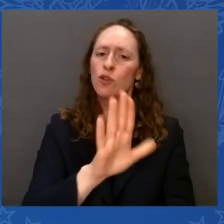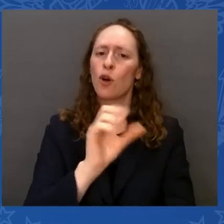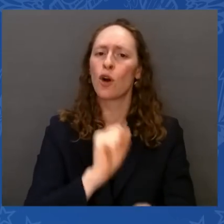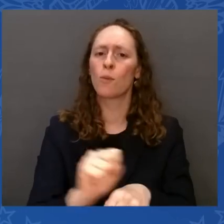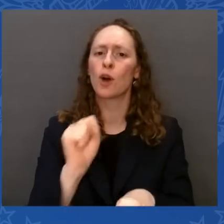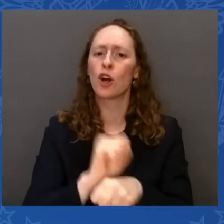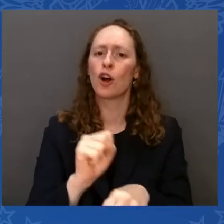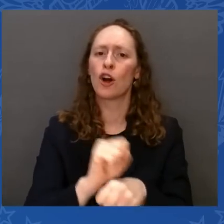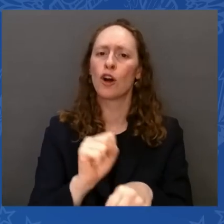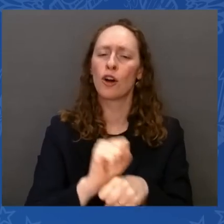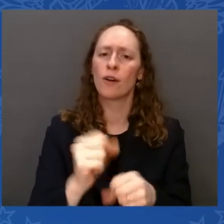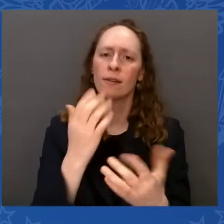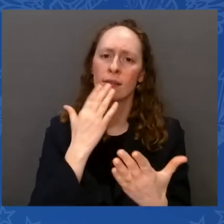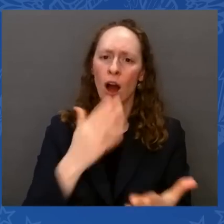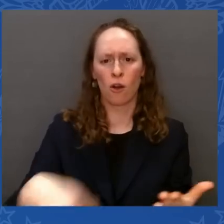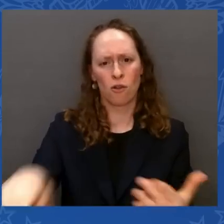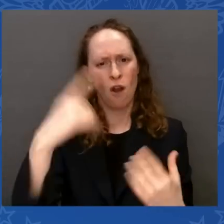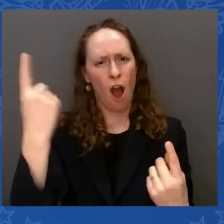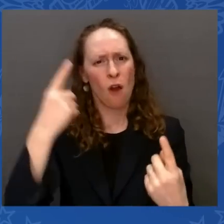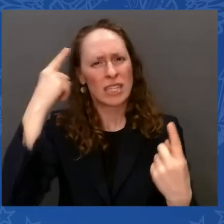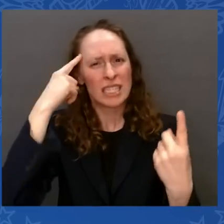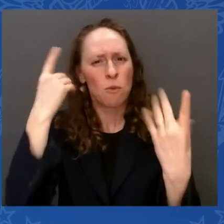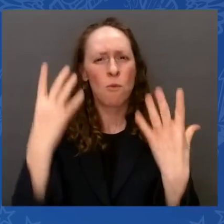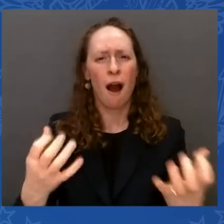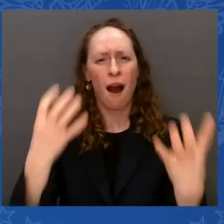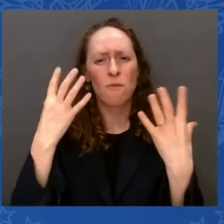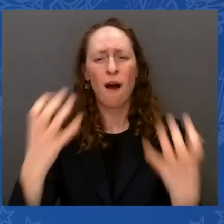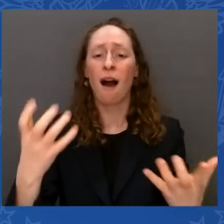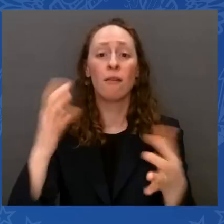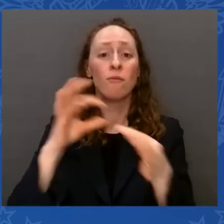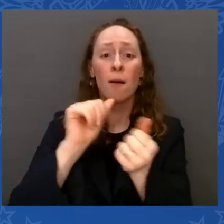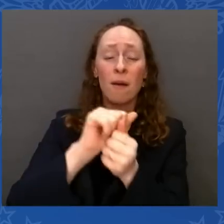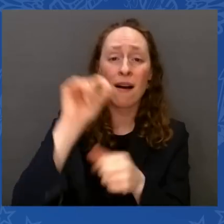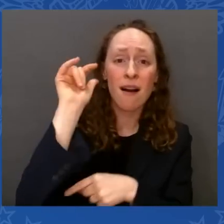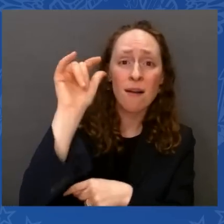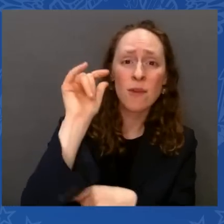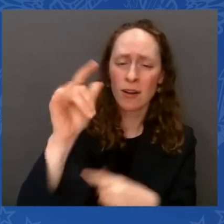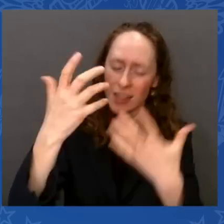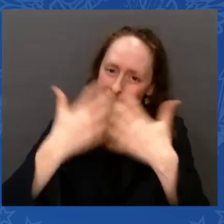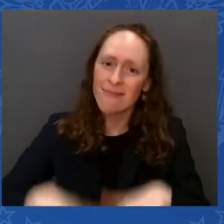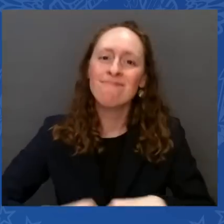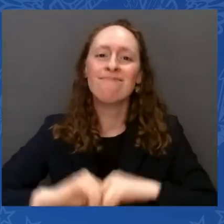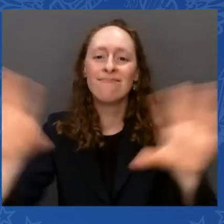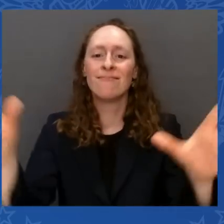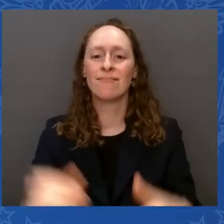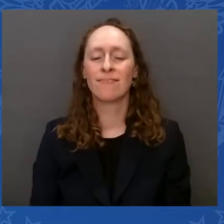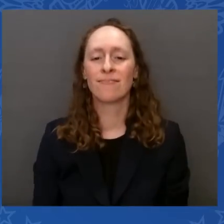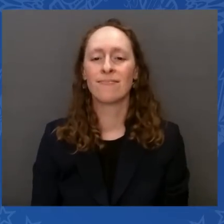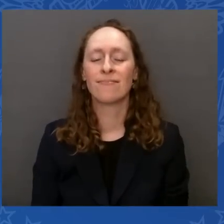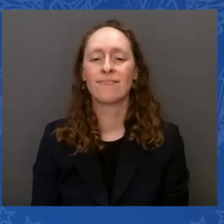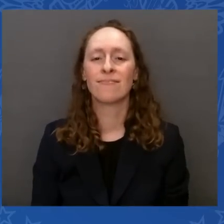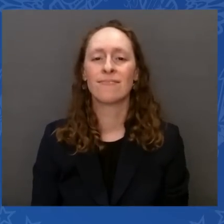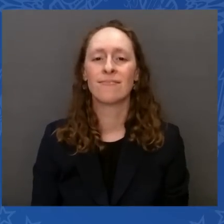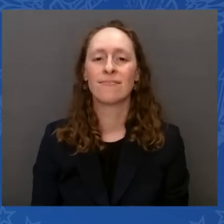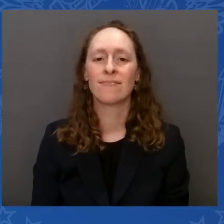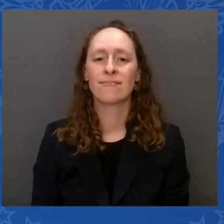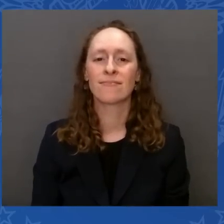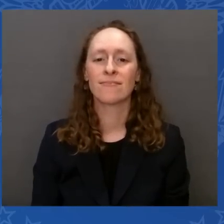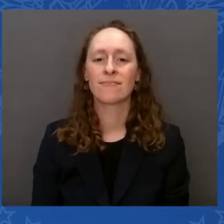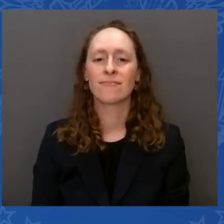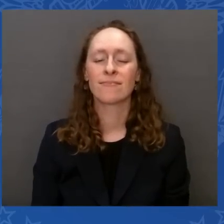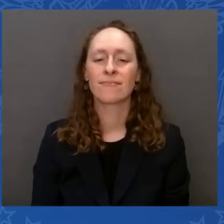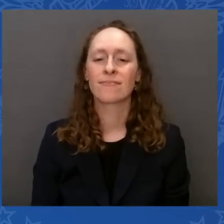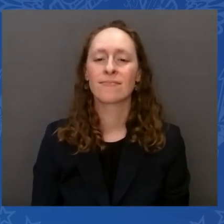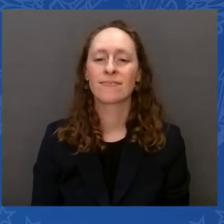happening already. Factors are open all across your districts to build semiconductor chips, electric vehicles, advanced battery technology